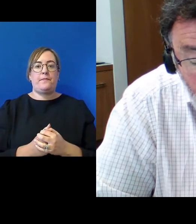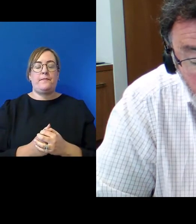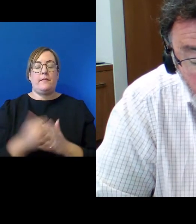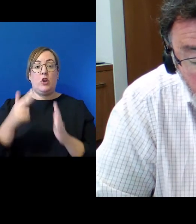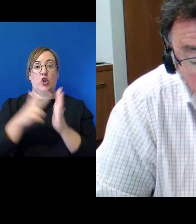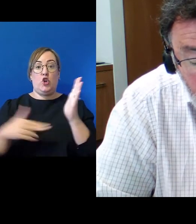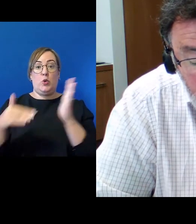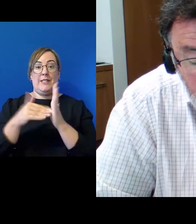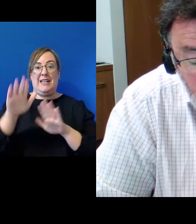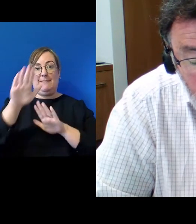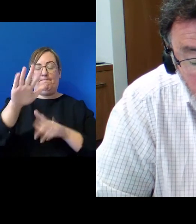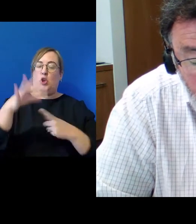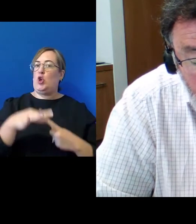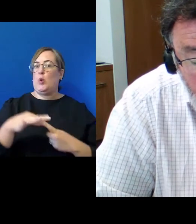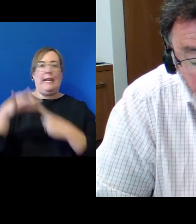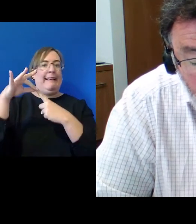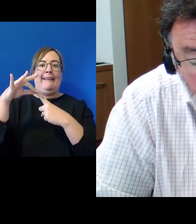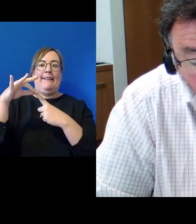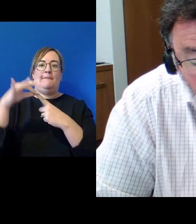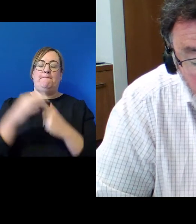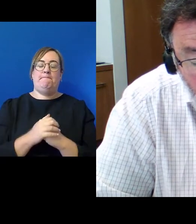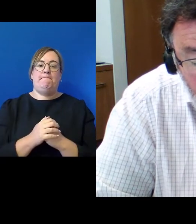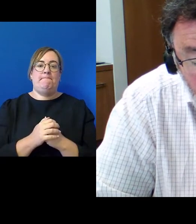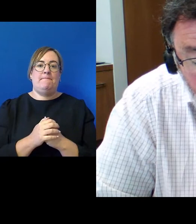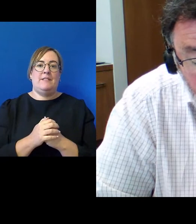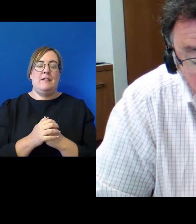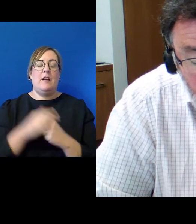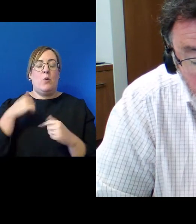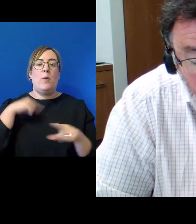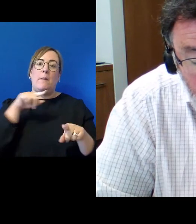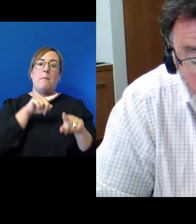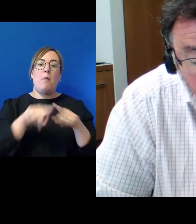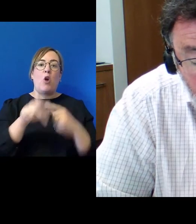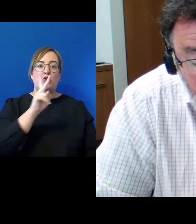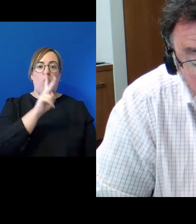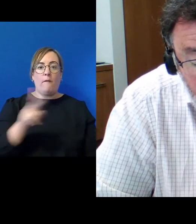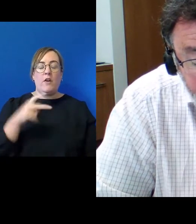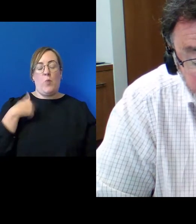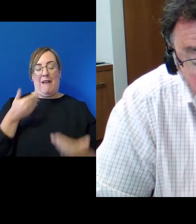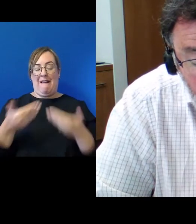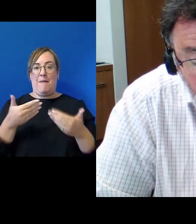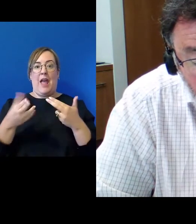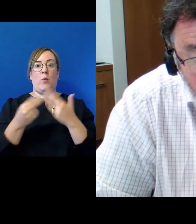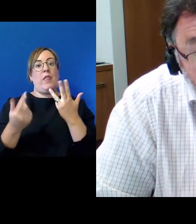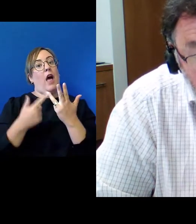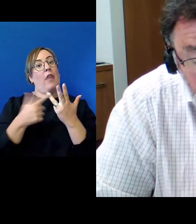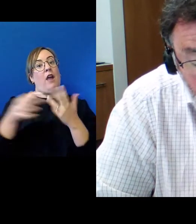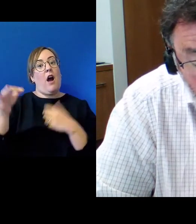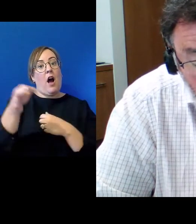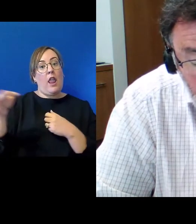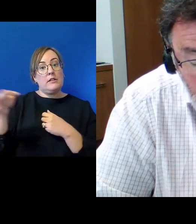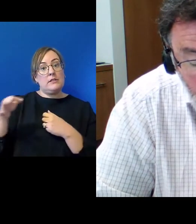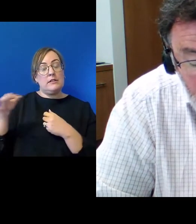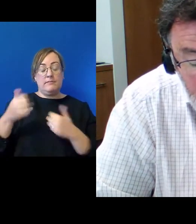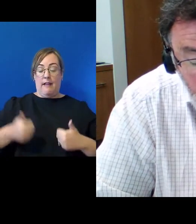the post-colonial countries with which we most often are compared in that our parliament, our